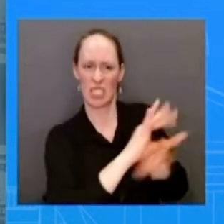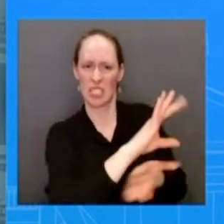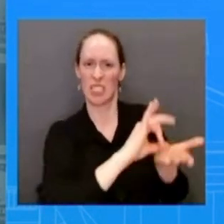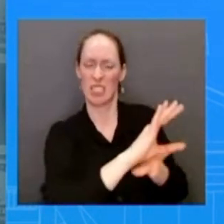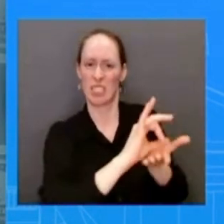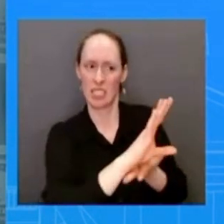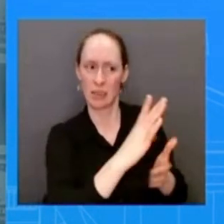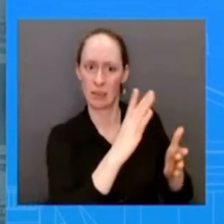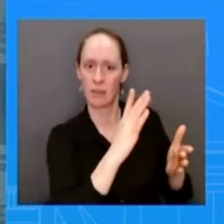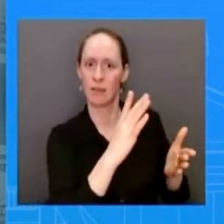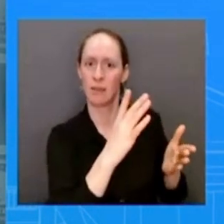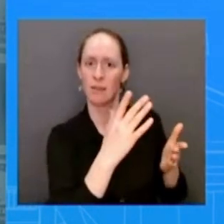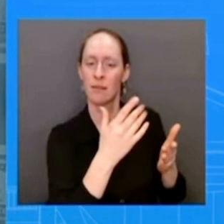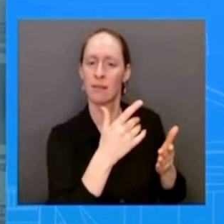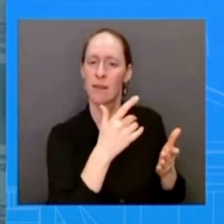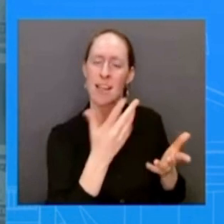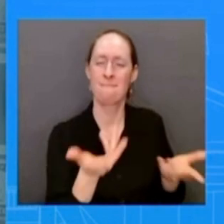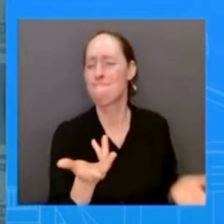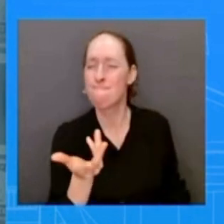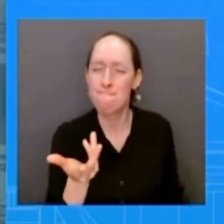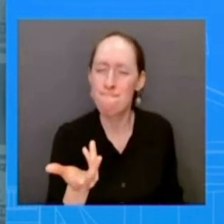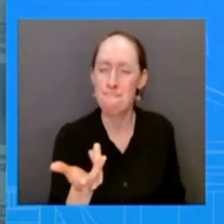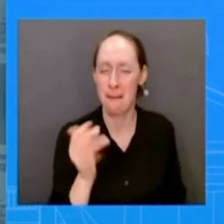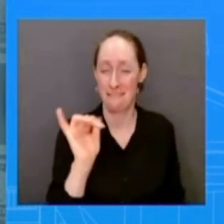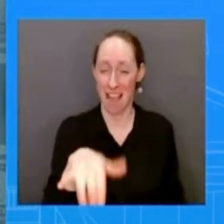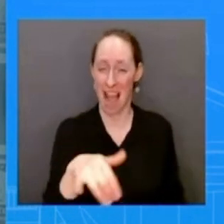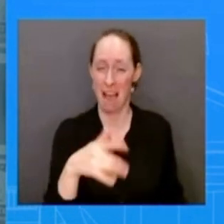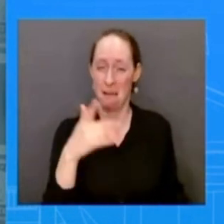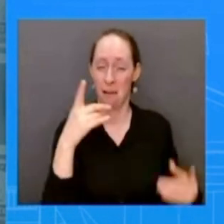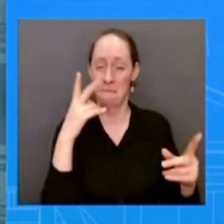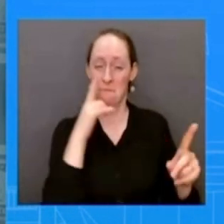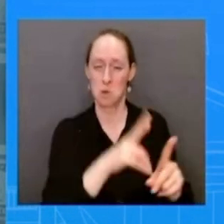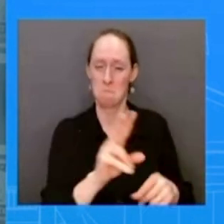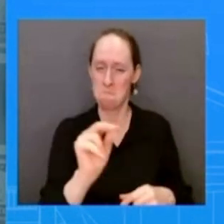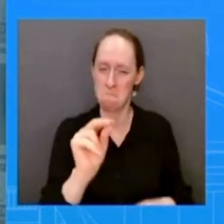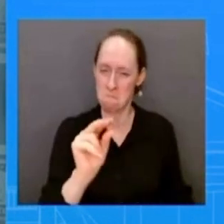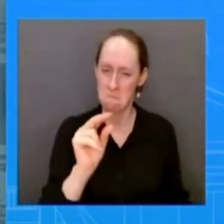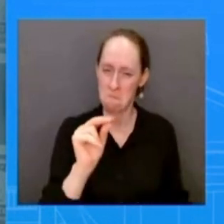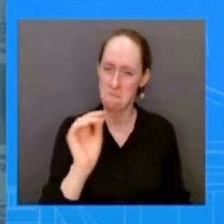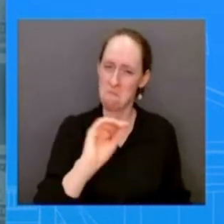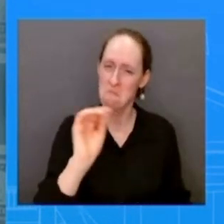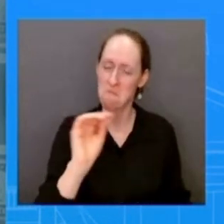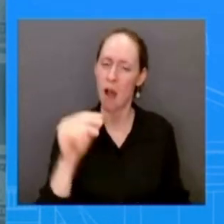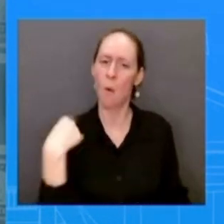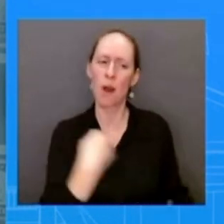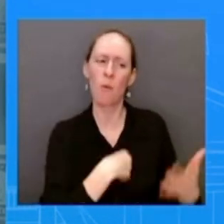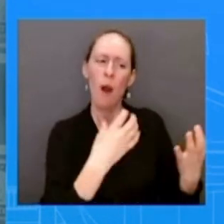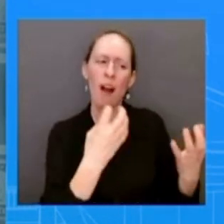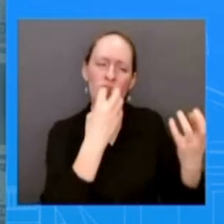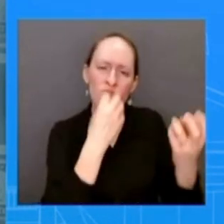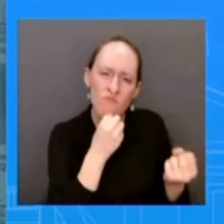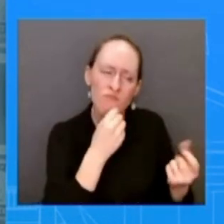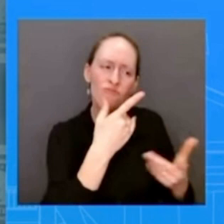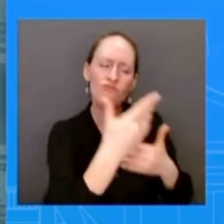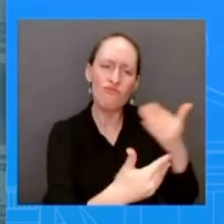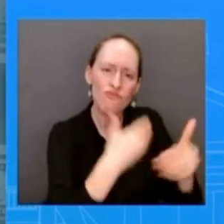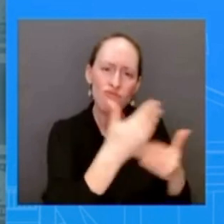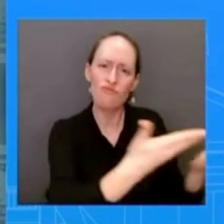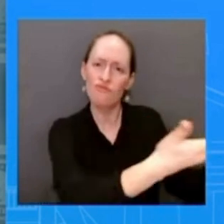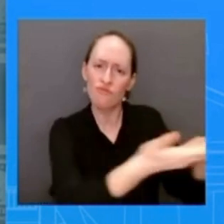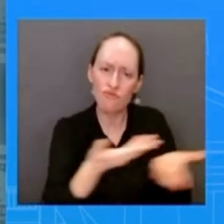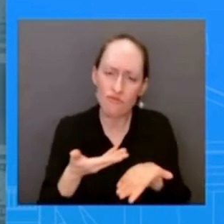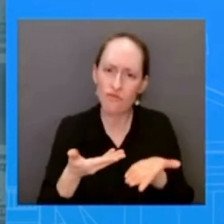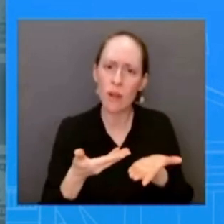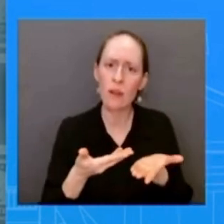and do it in a way um that is uh that that still expands uh legal pathways but also deals with illegal migration